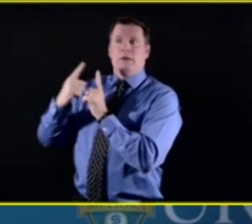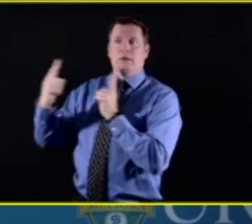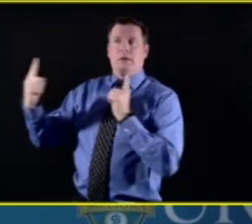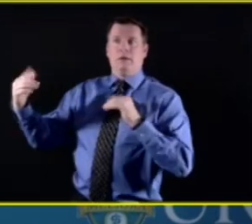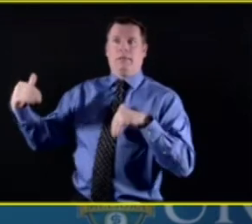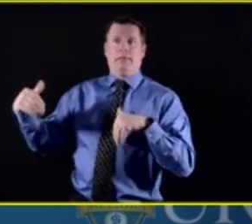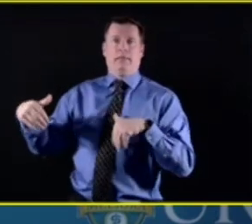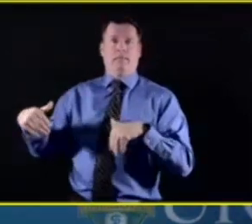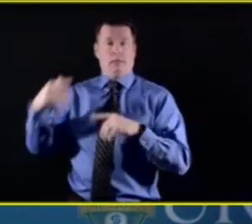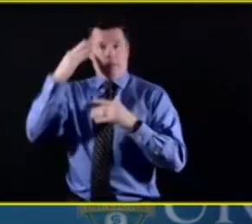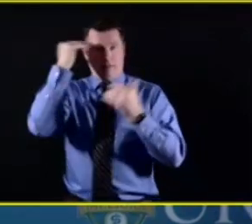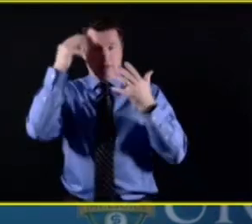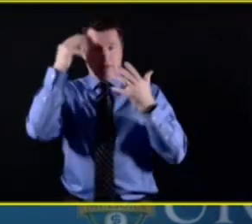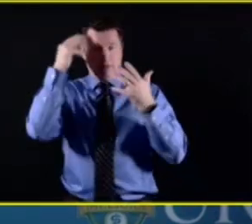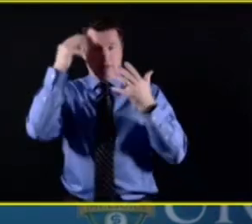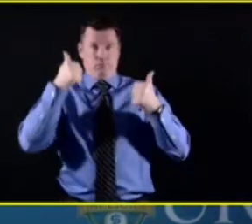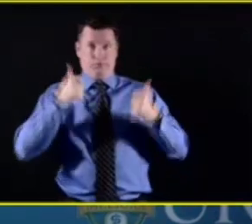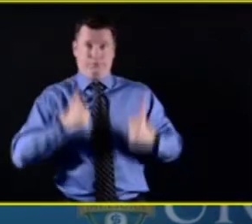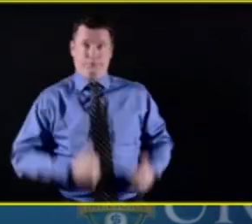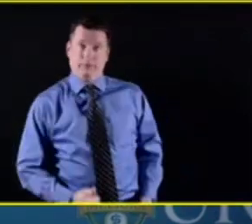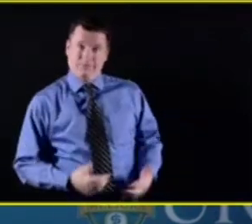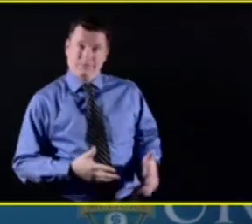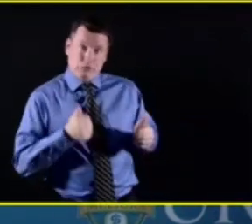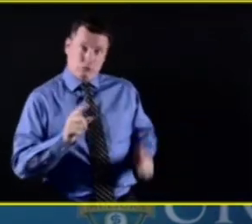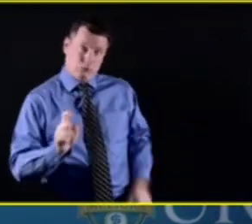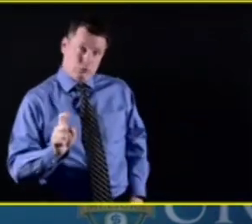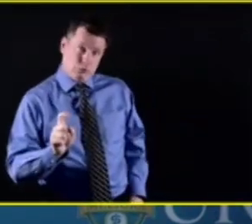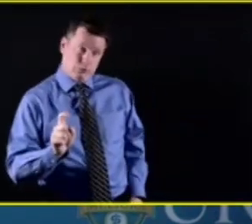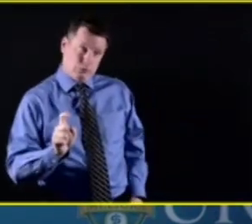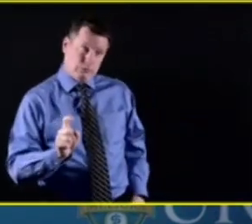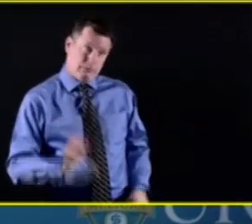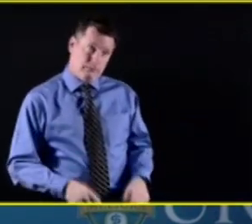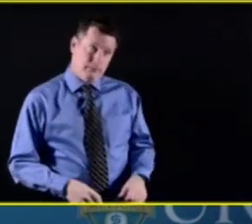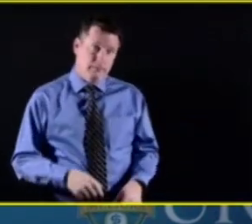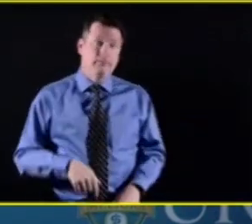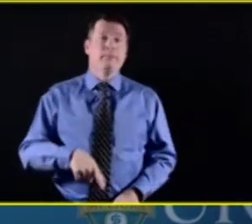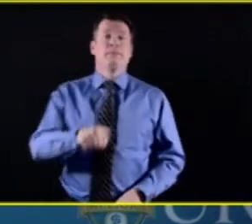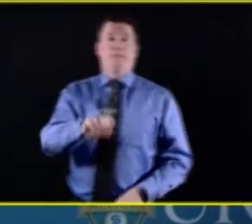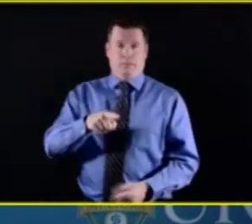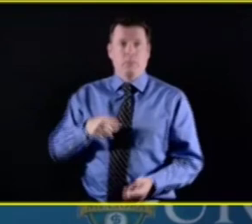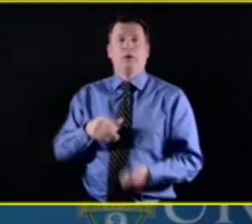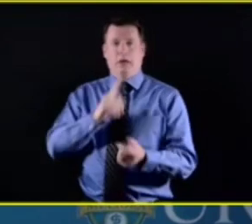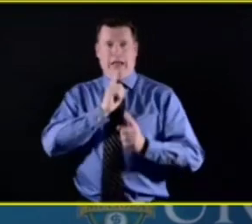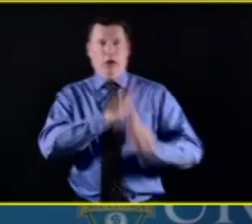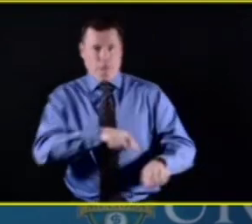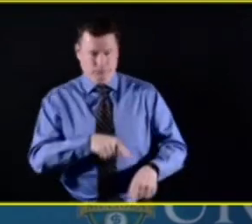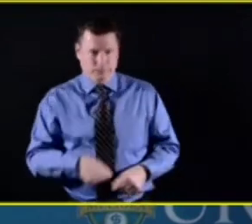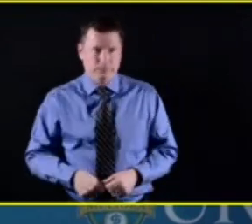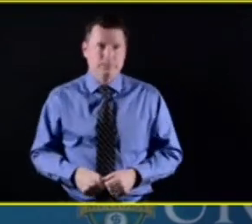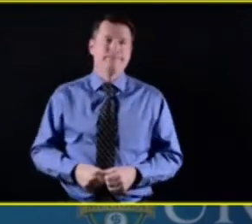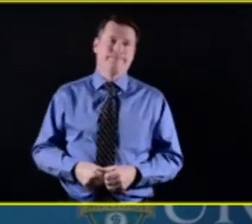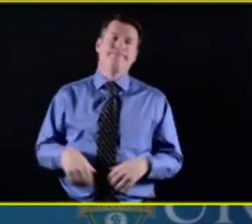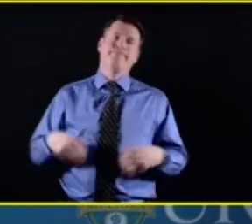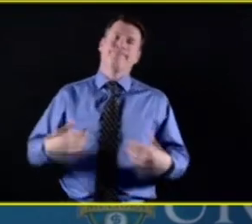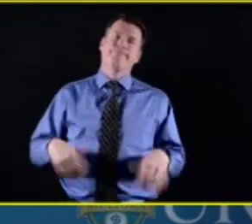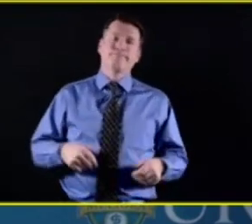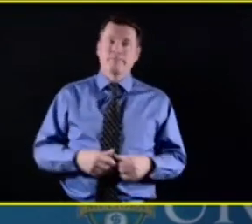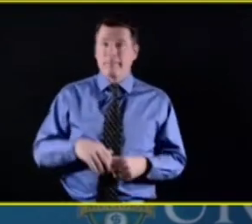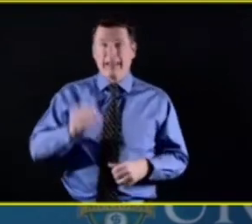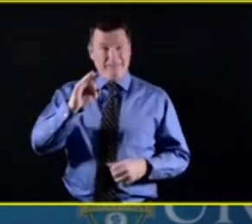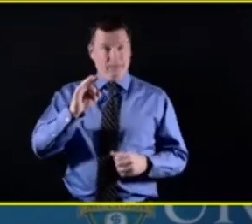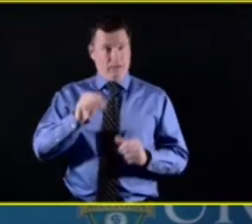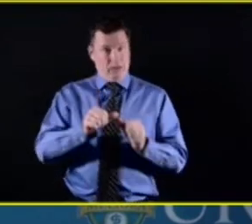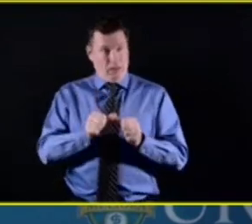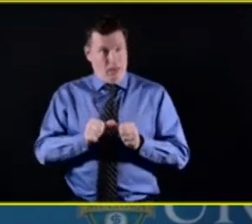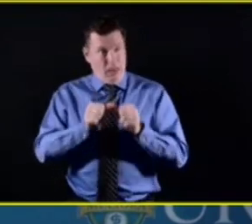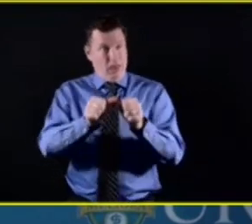experiences stress over a long period of time related to isolation, experiencing